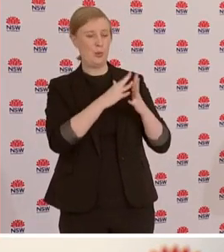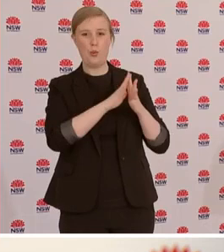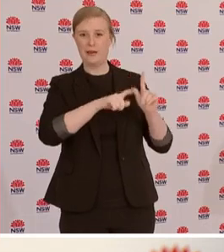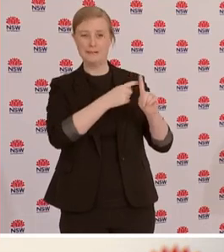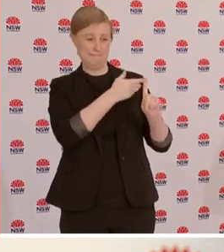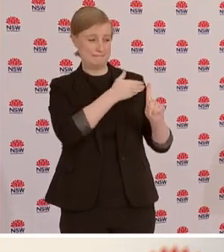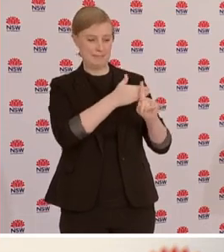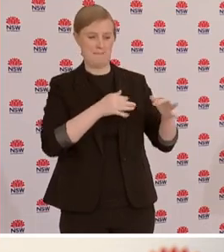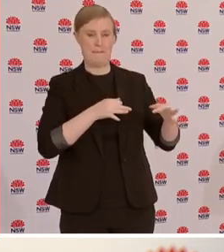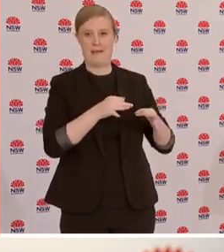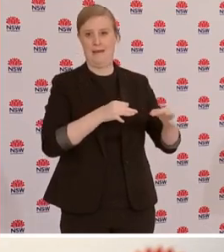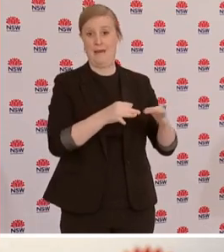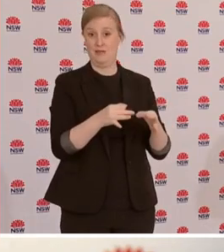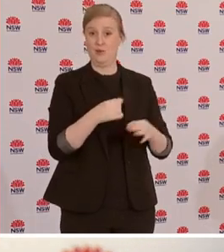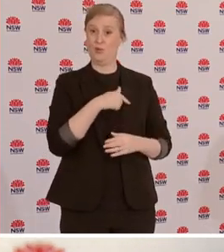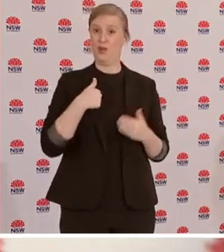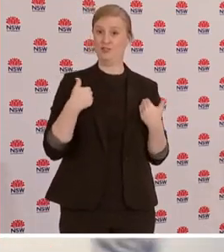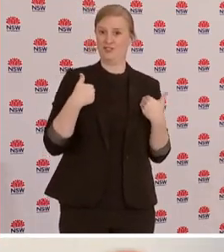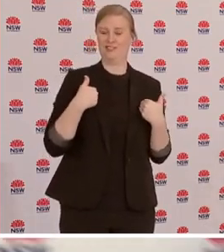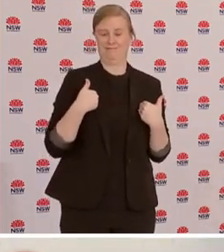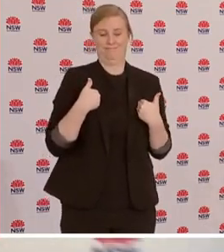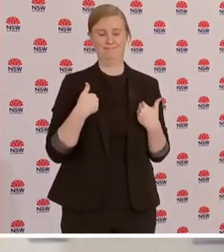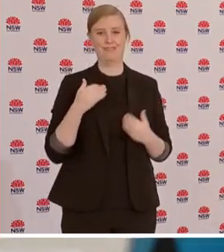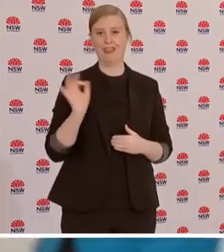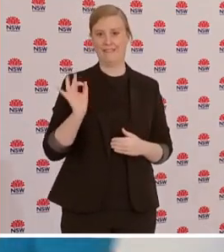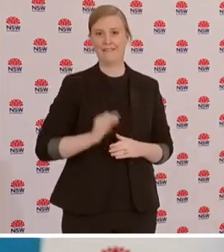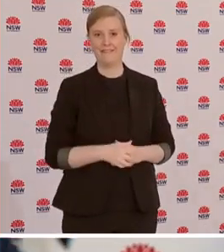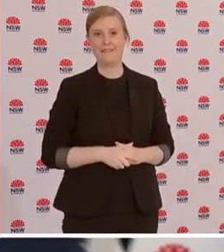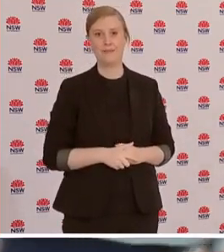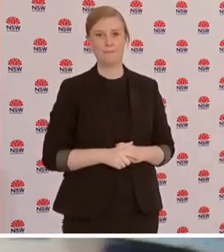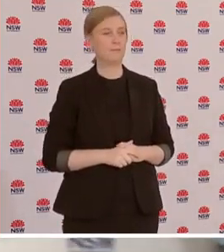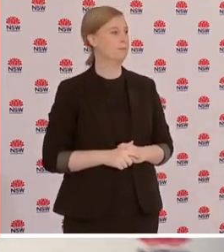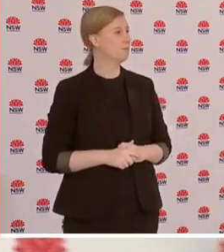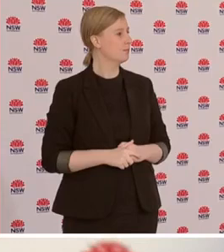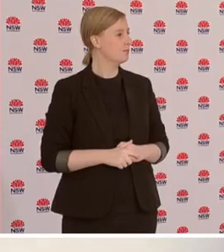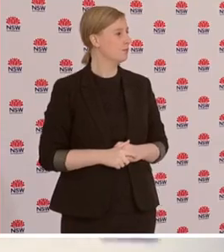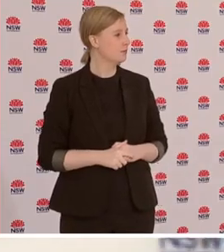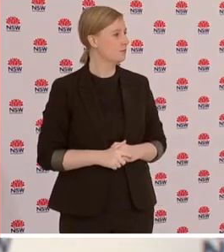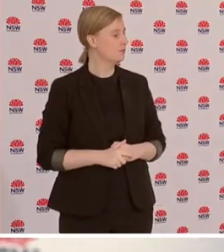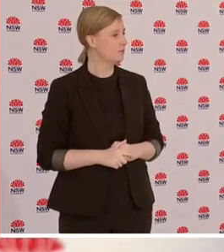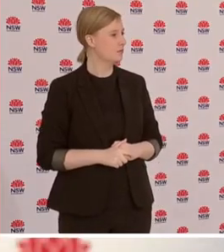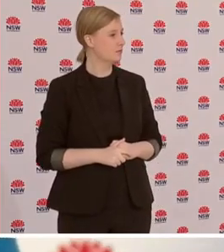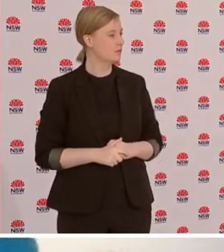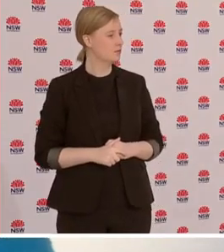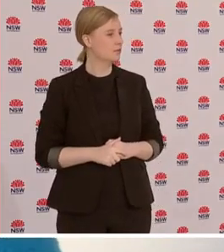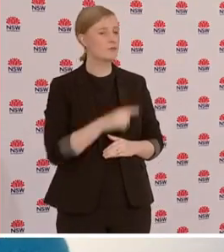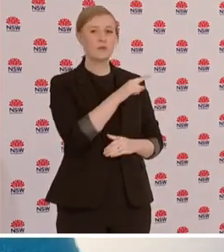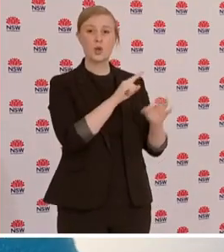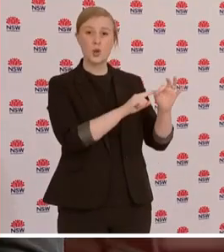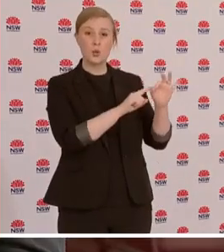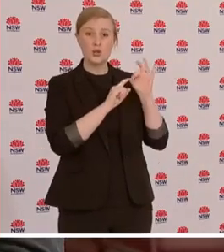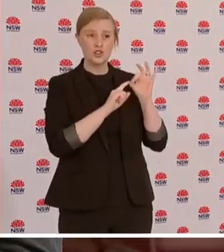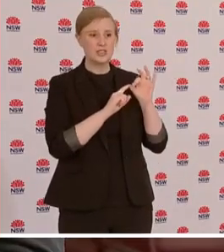it took the police by surprise at all. In relation to the protest, Premier, I mean there are fears that it could be a super spreading event with so many people